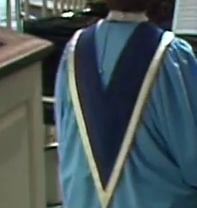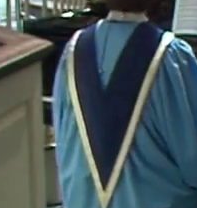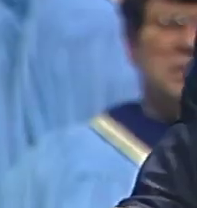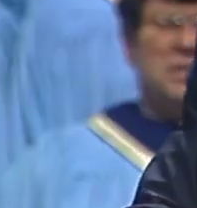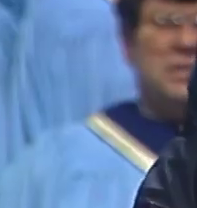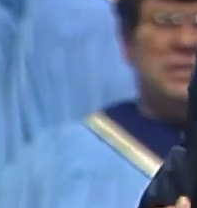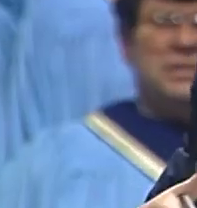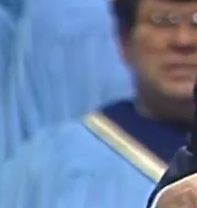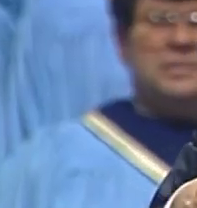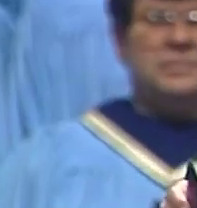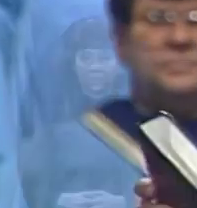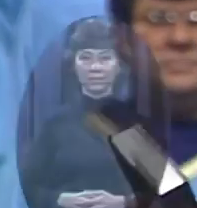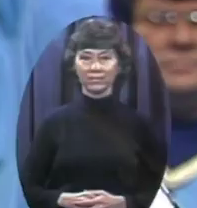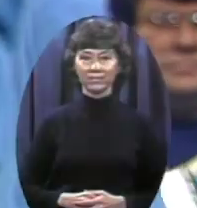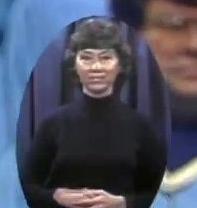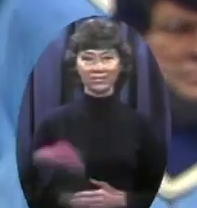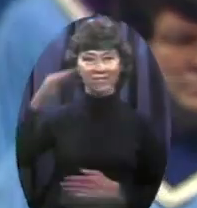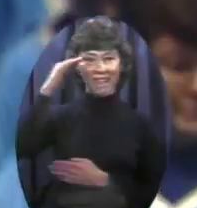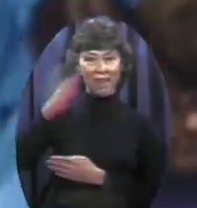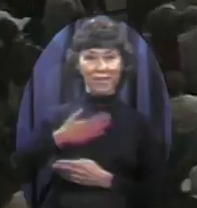Thank you and please be seated.